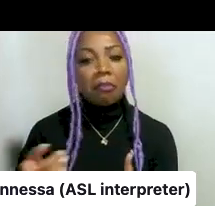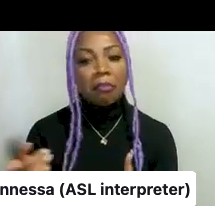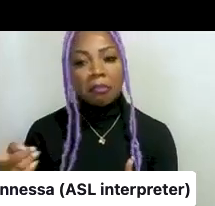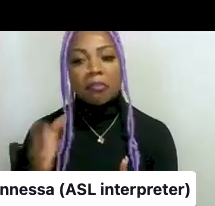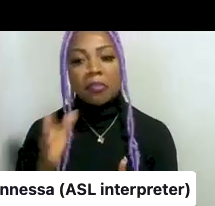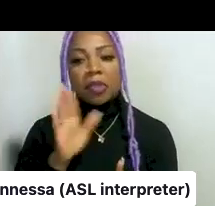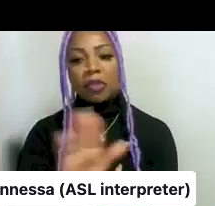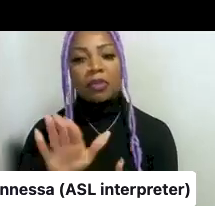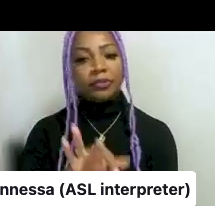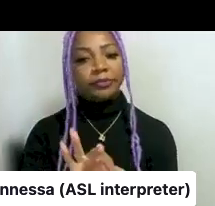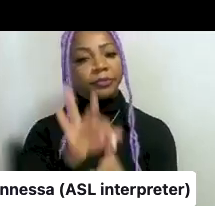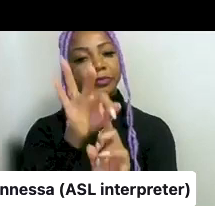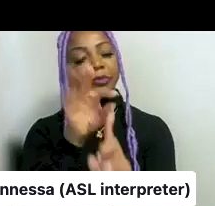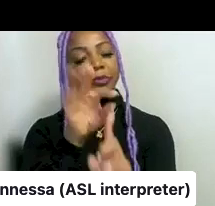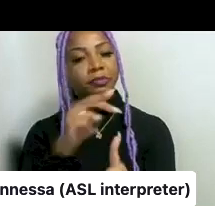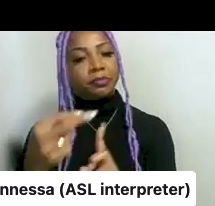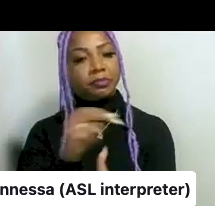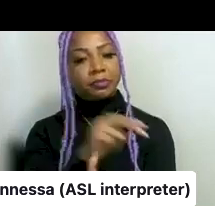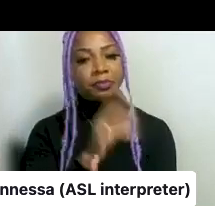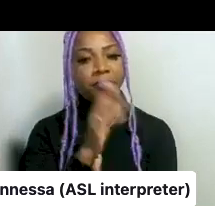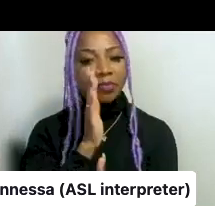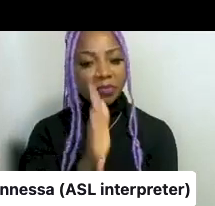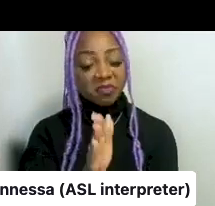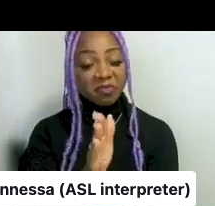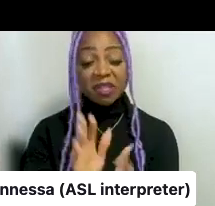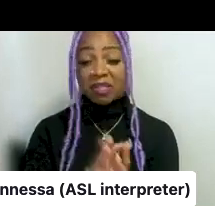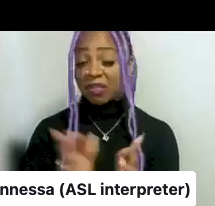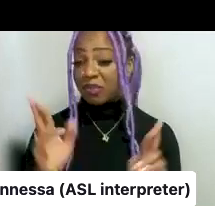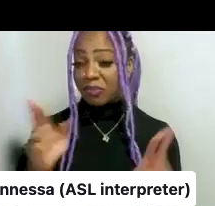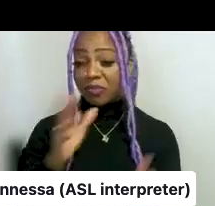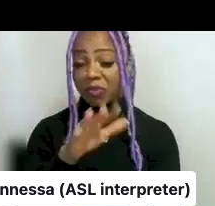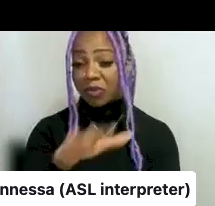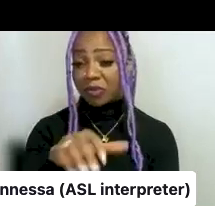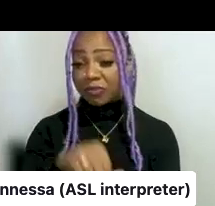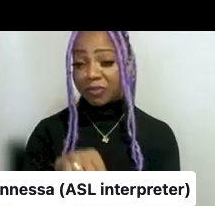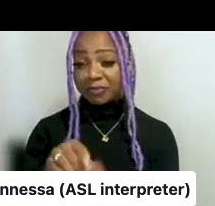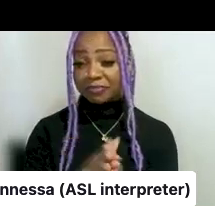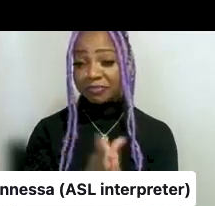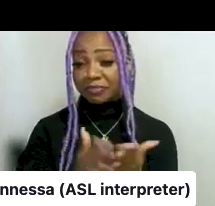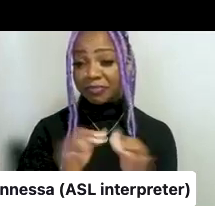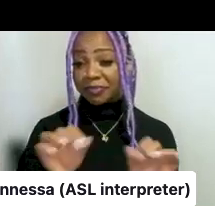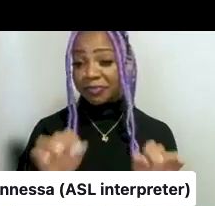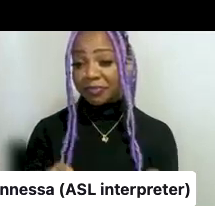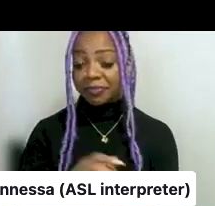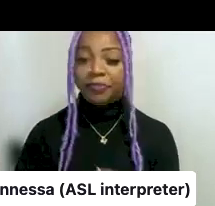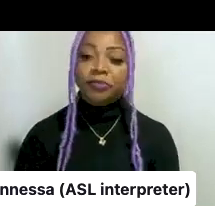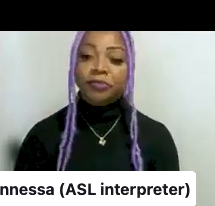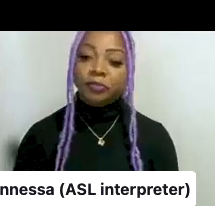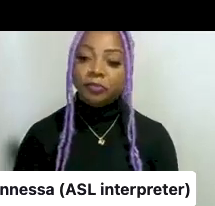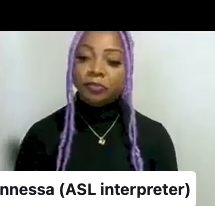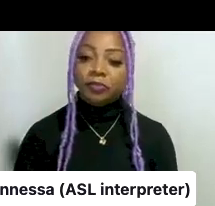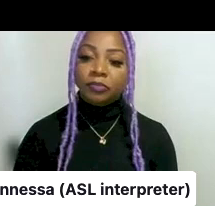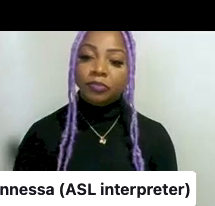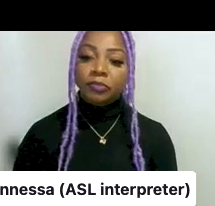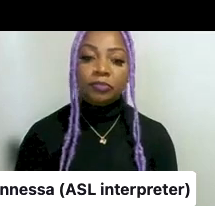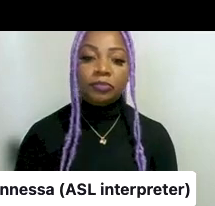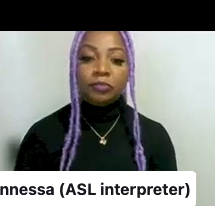perspective or, um, uh, and hopefully would contribute to this book. So, um,